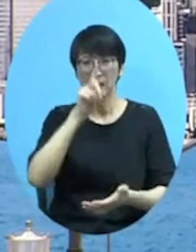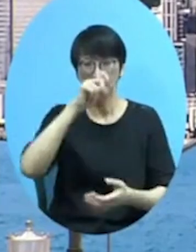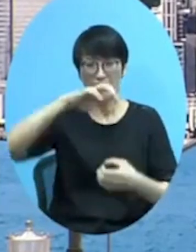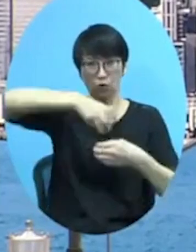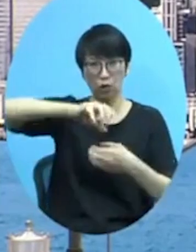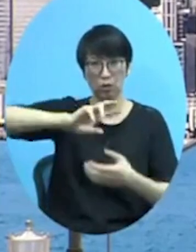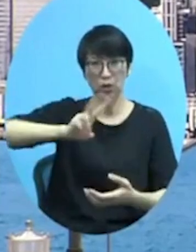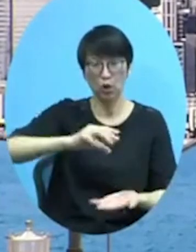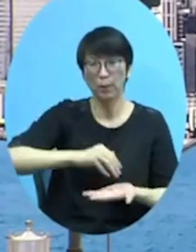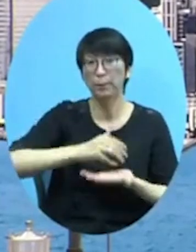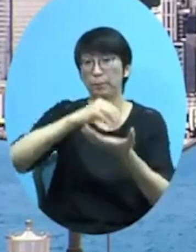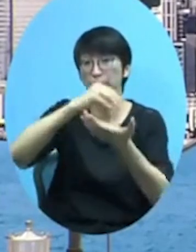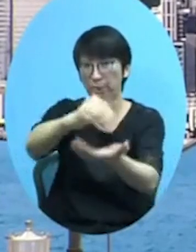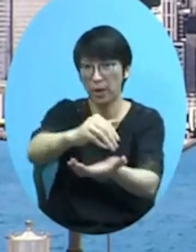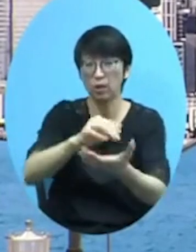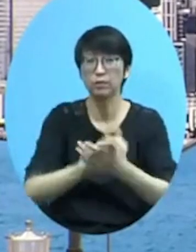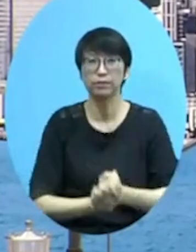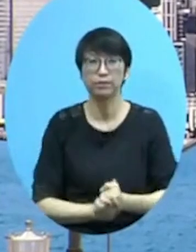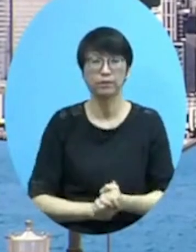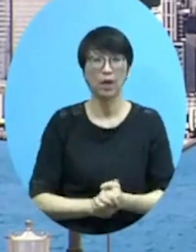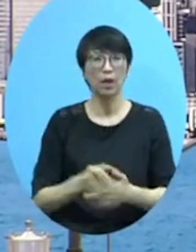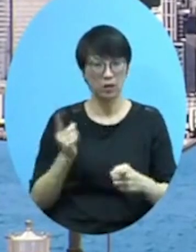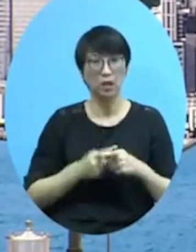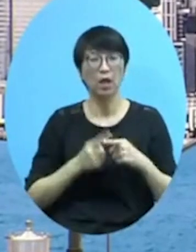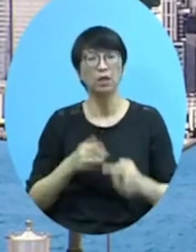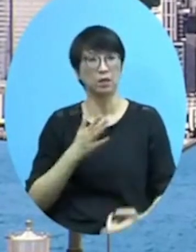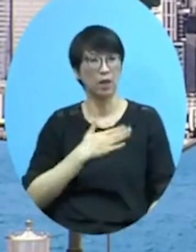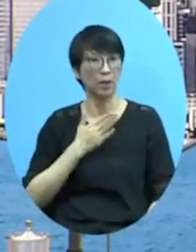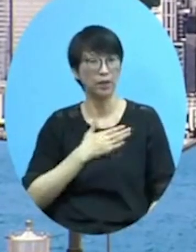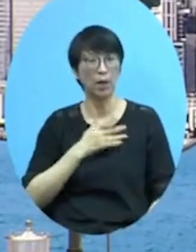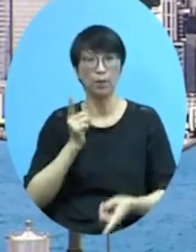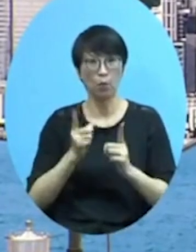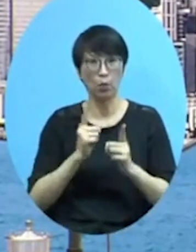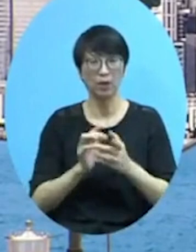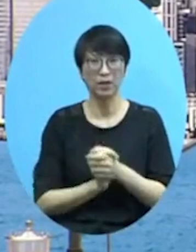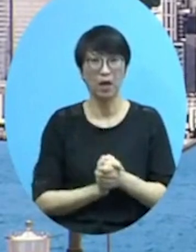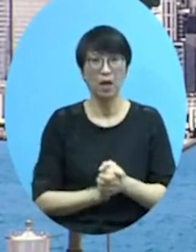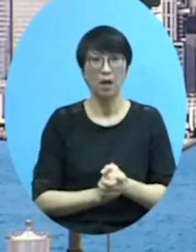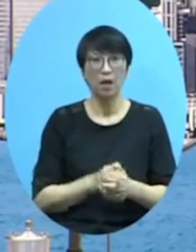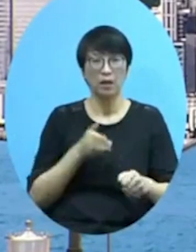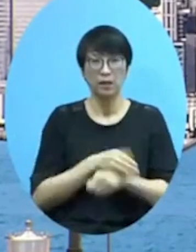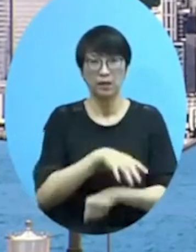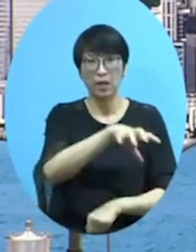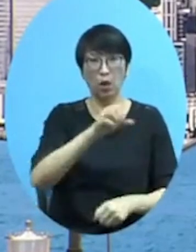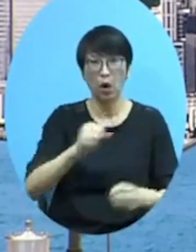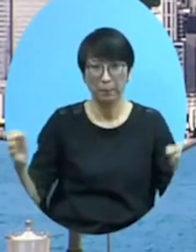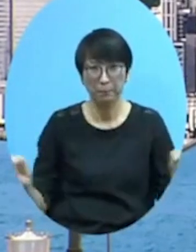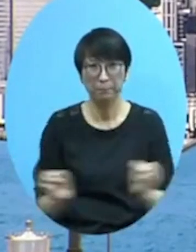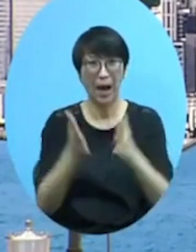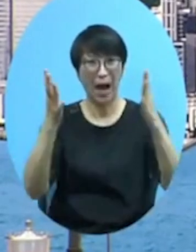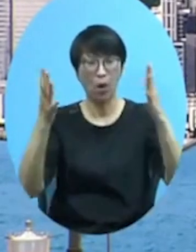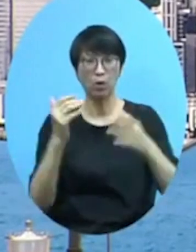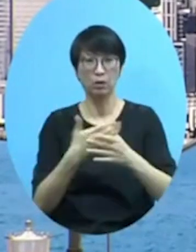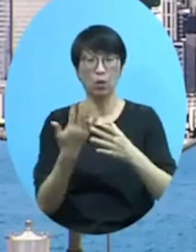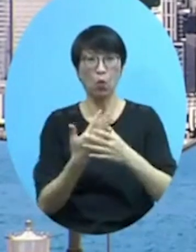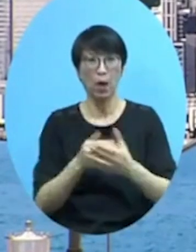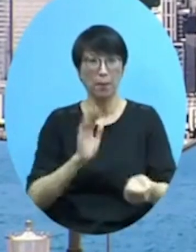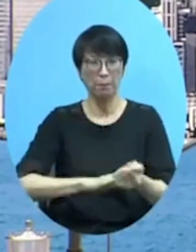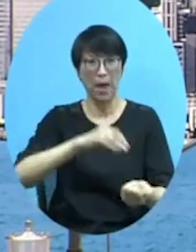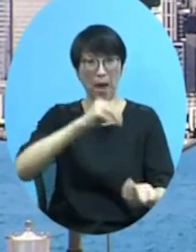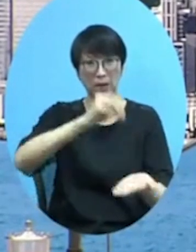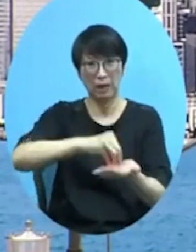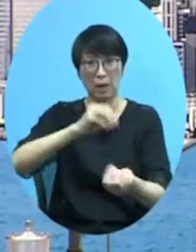We are worried that there may be a major community outbreak because of so many unknown sources coming up